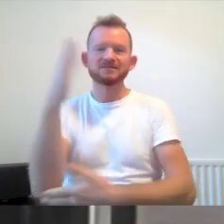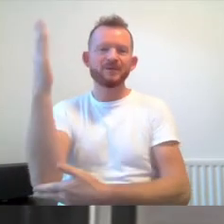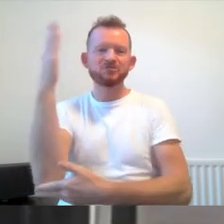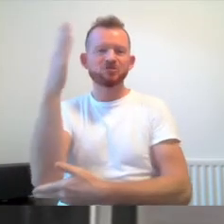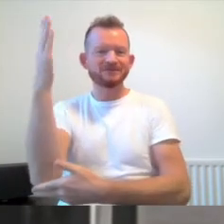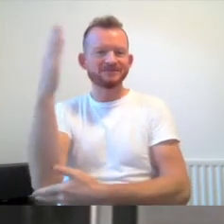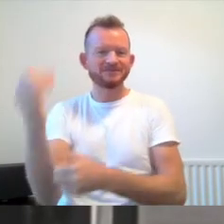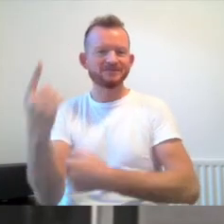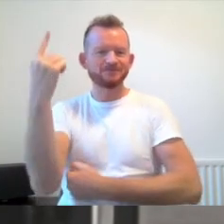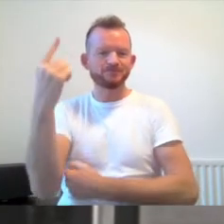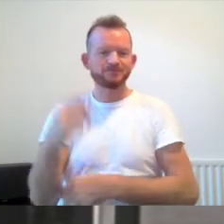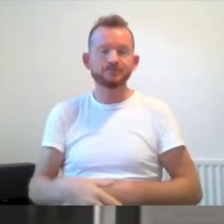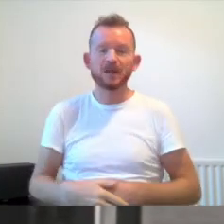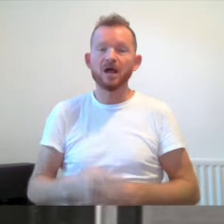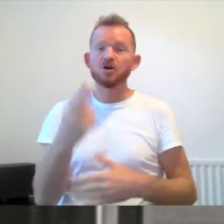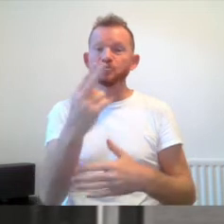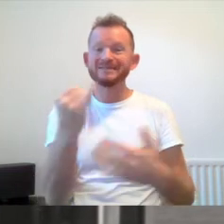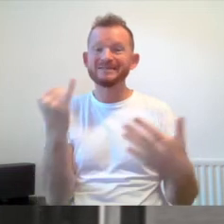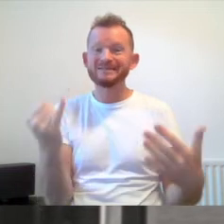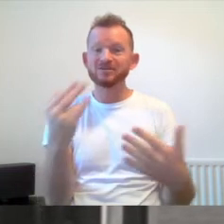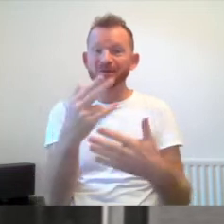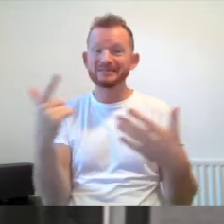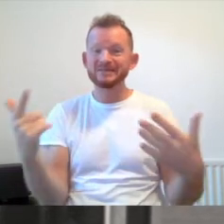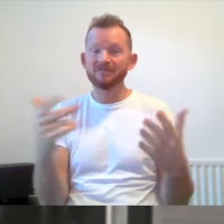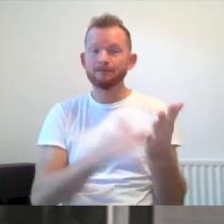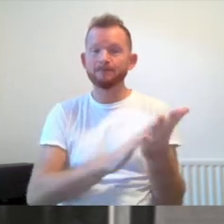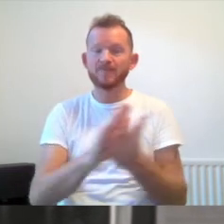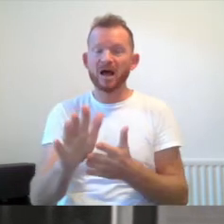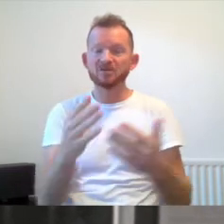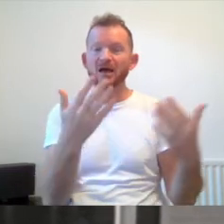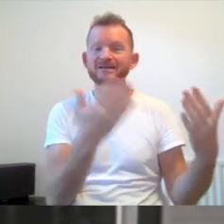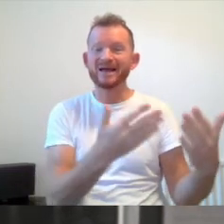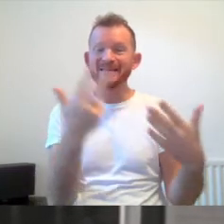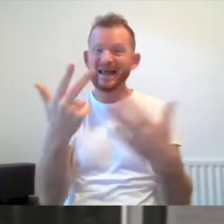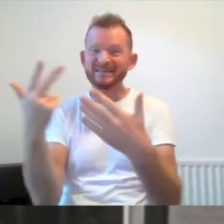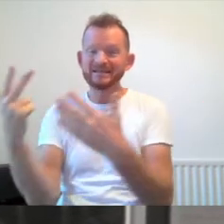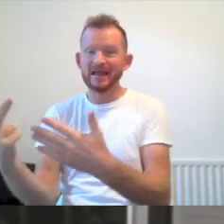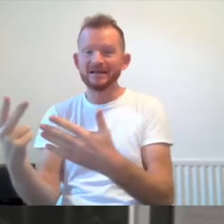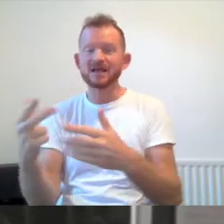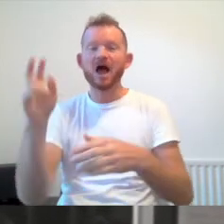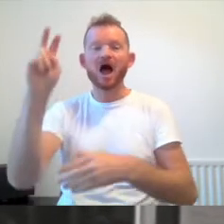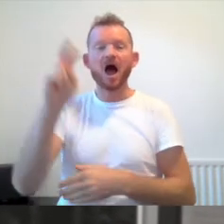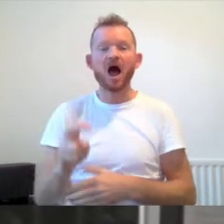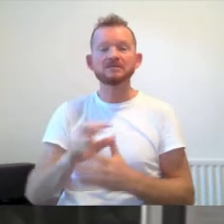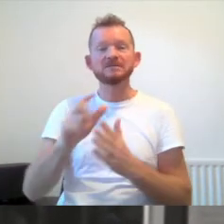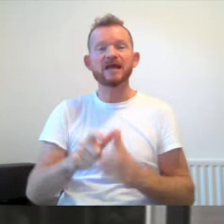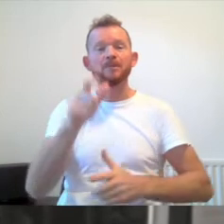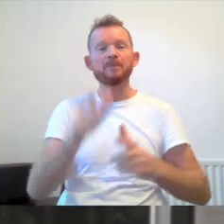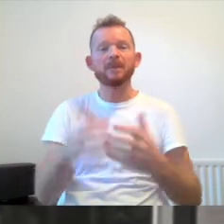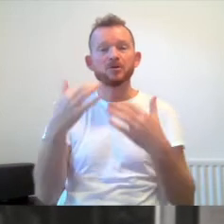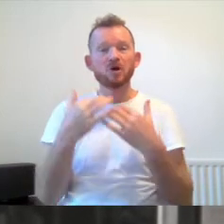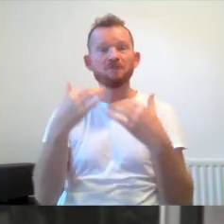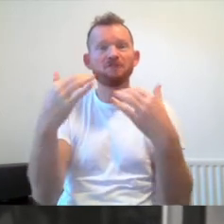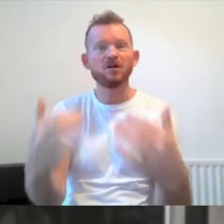On the 26th and 27th of March 1988, an Arts and Disabled People conference was held in Manchester,